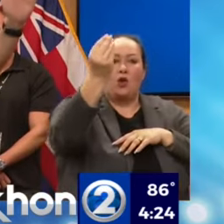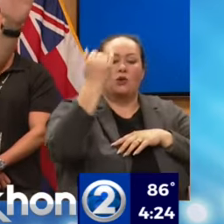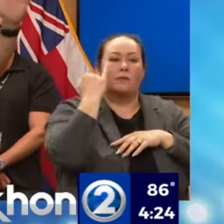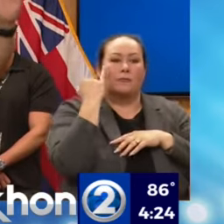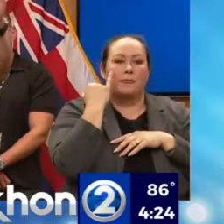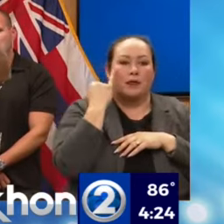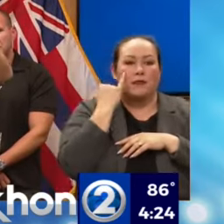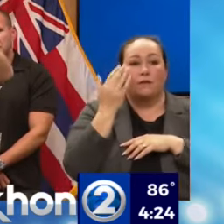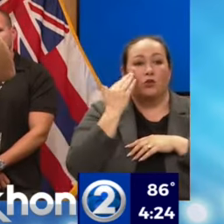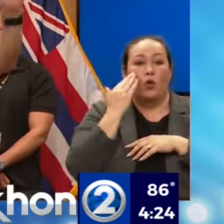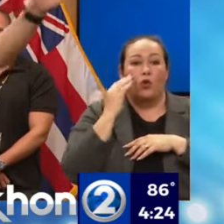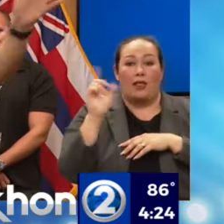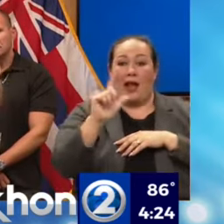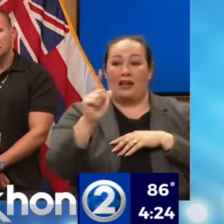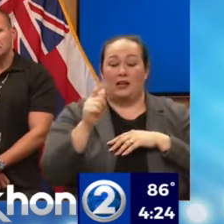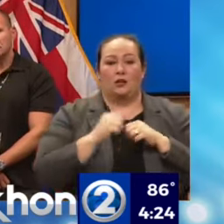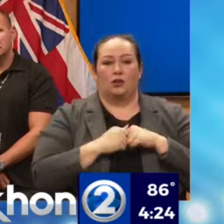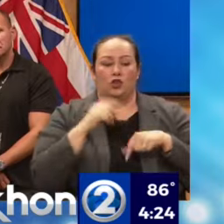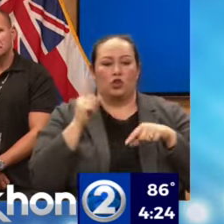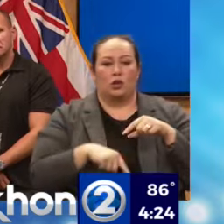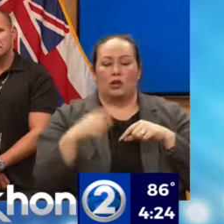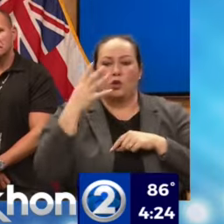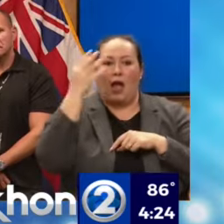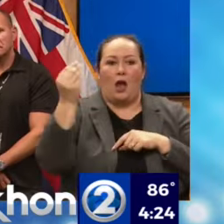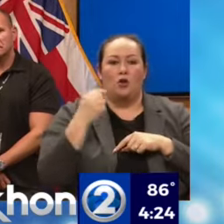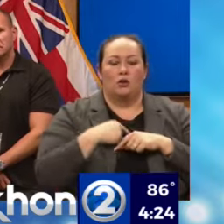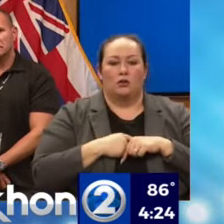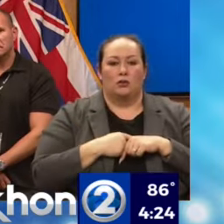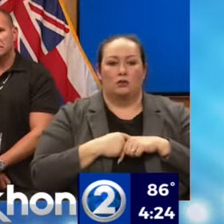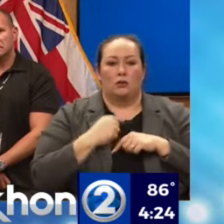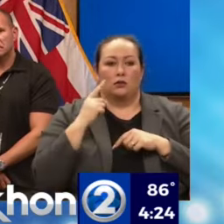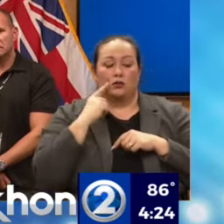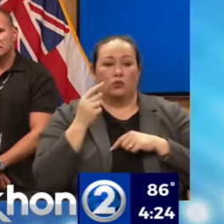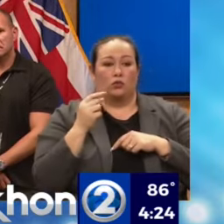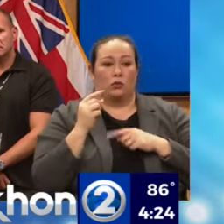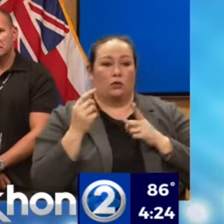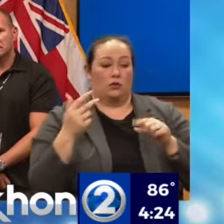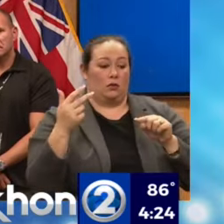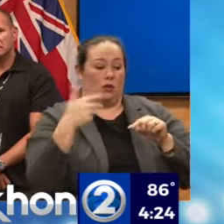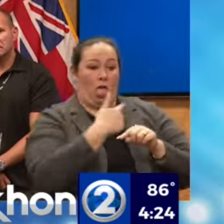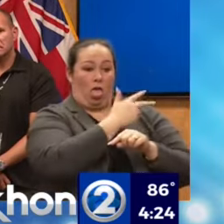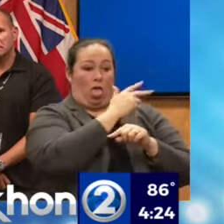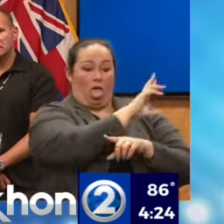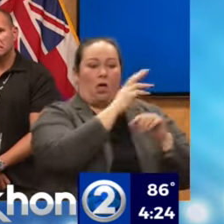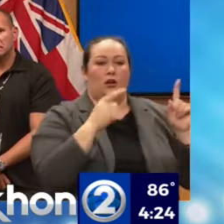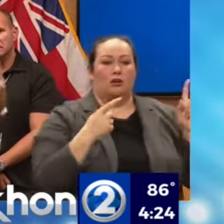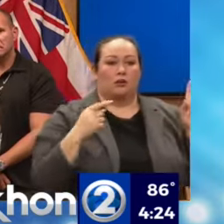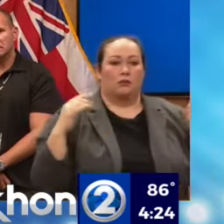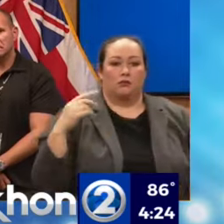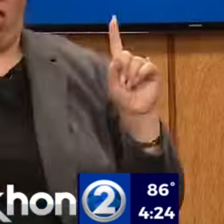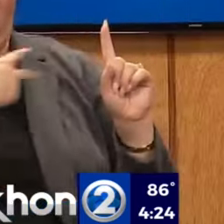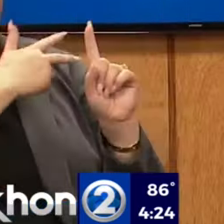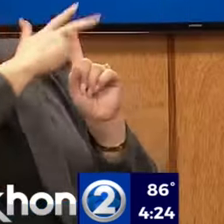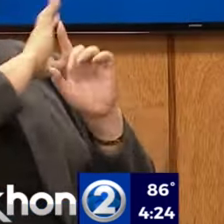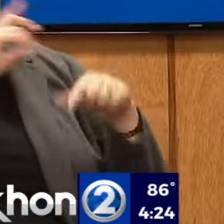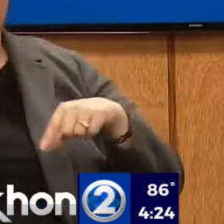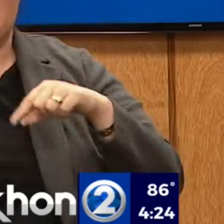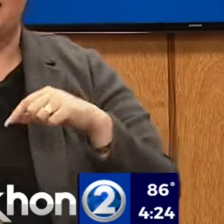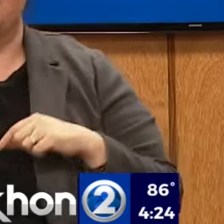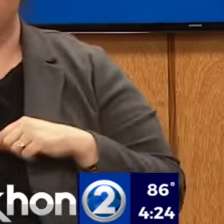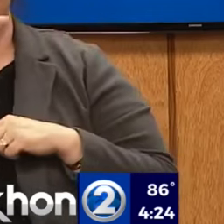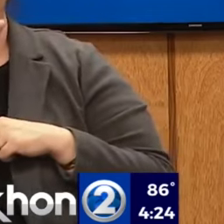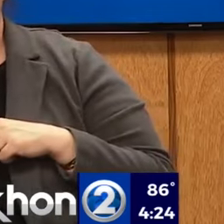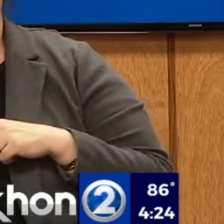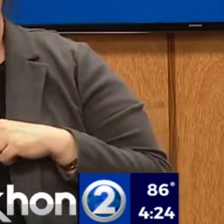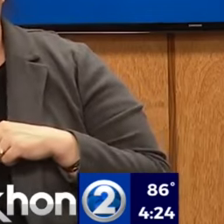familiar with Lahaina, you couldn't get out to go towards the Waiuku or go to the airport. That road was closed. There were 29